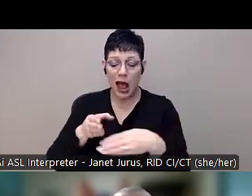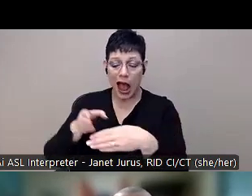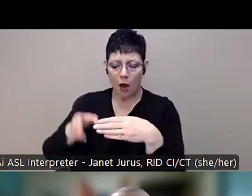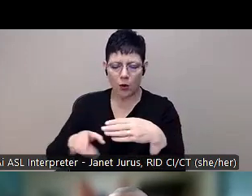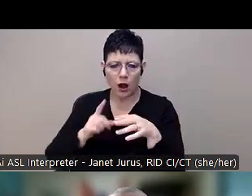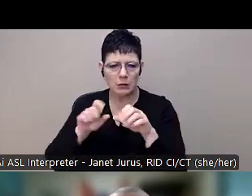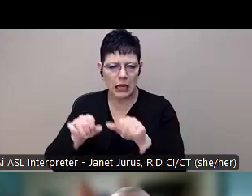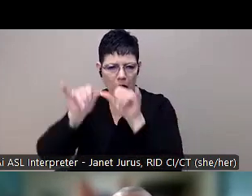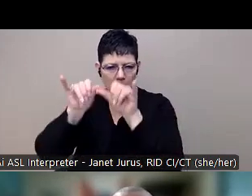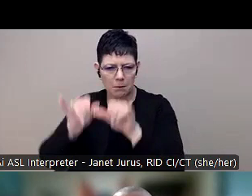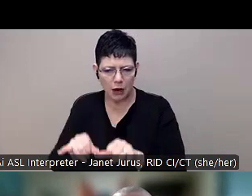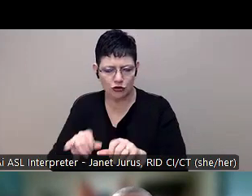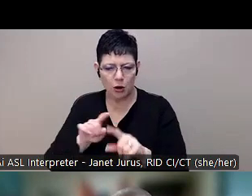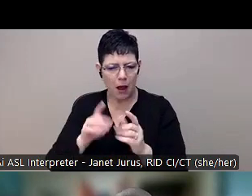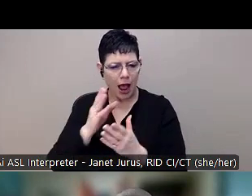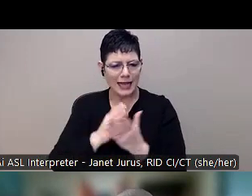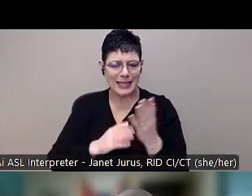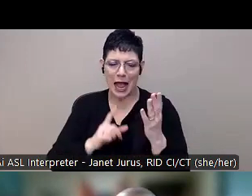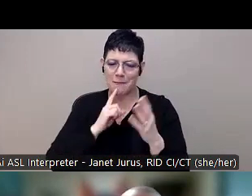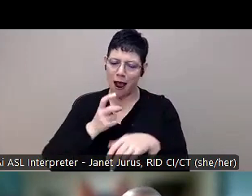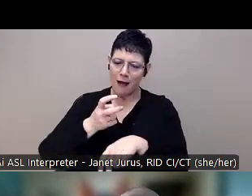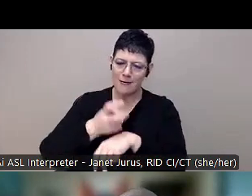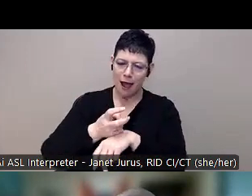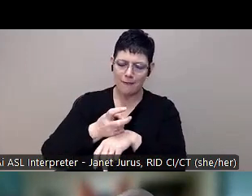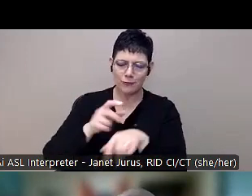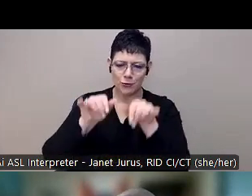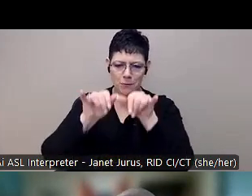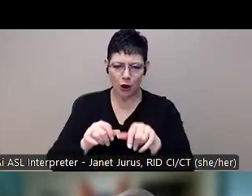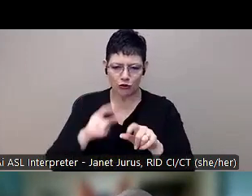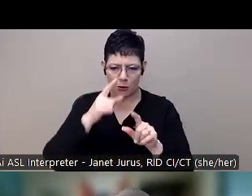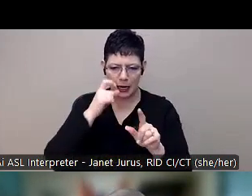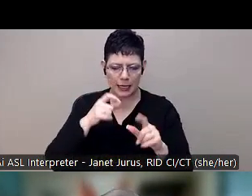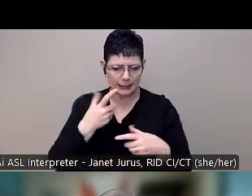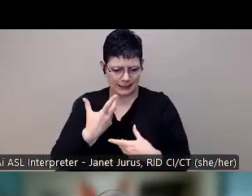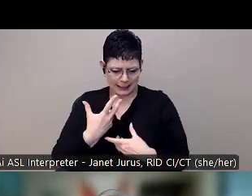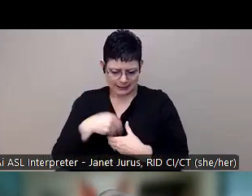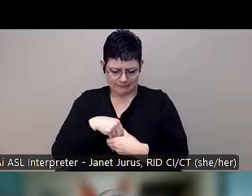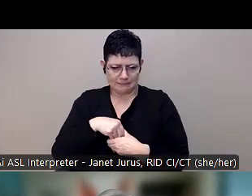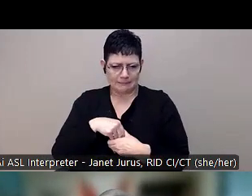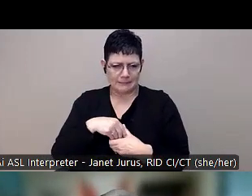internal and personal for a lot of kids, uh, who come through the doors with us.